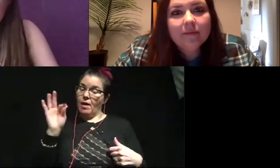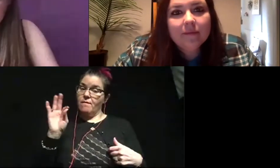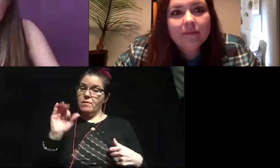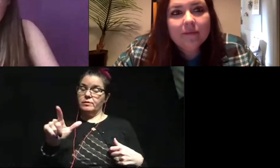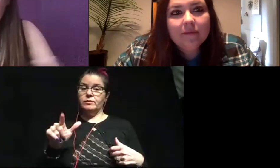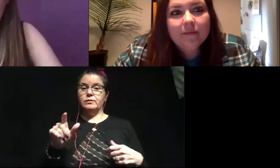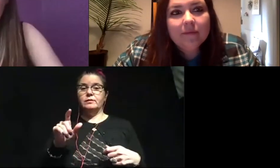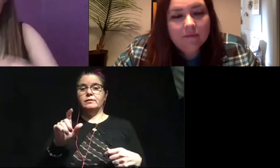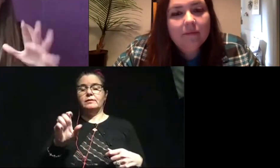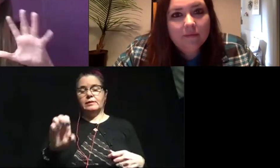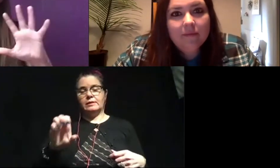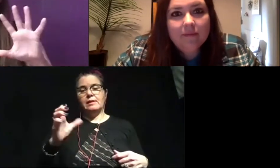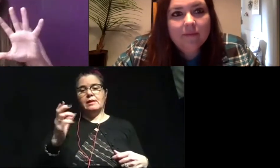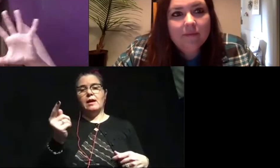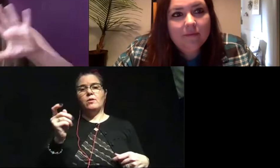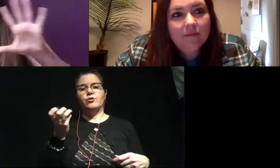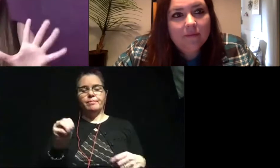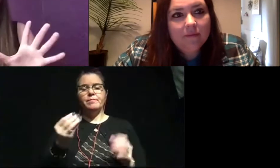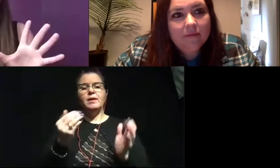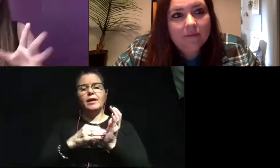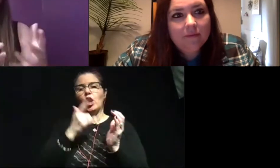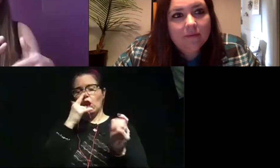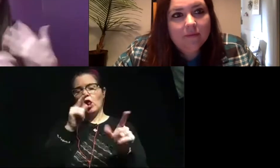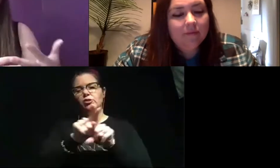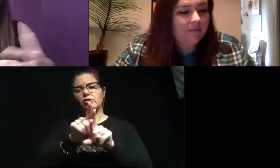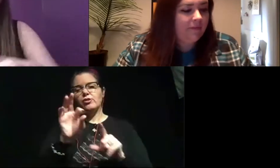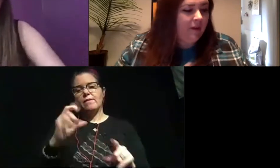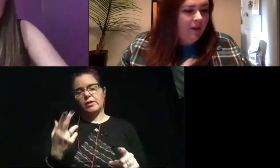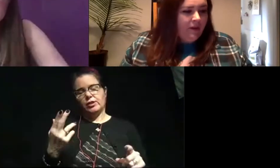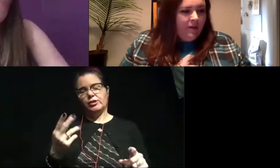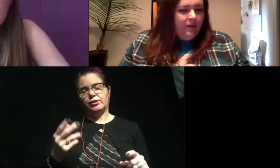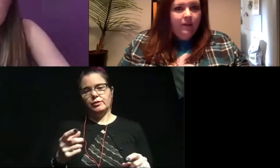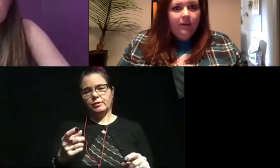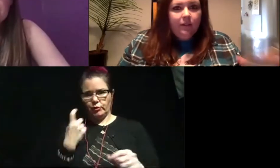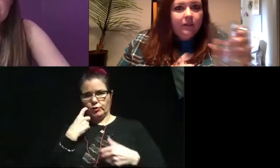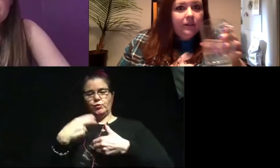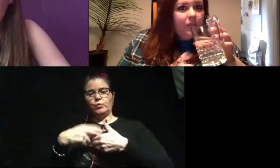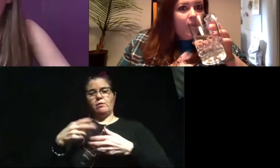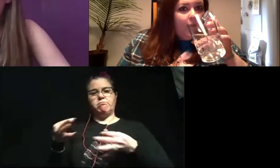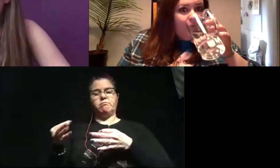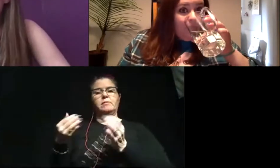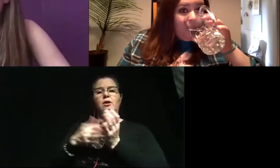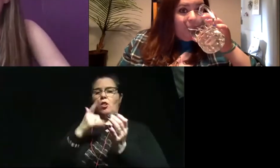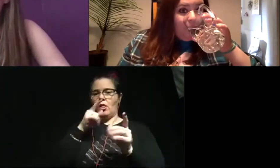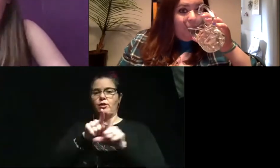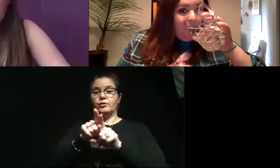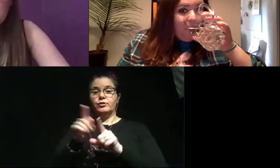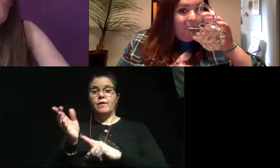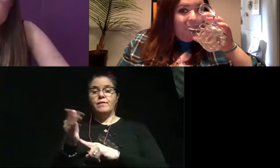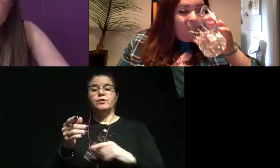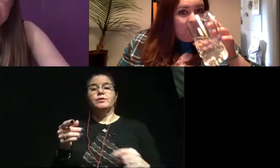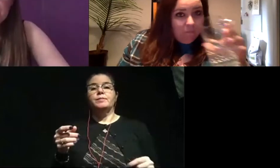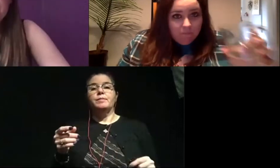echinoderms. again, those are things that look a lot like starfish for those of you just joining us. Um, and, uh, they have had